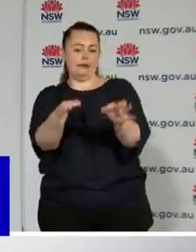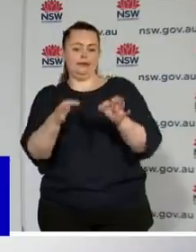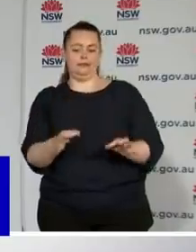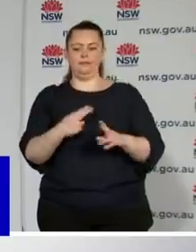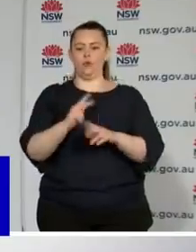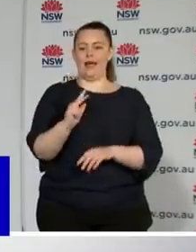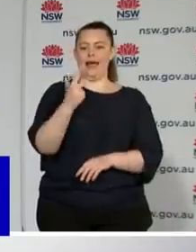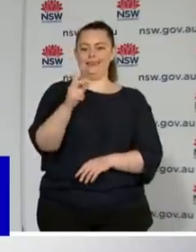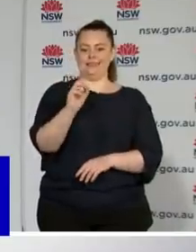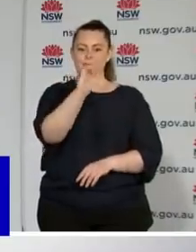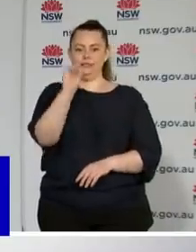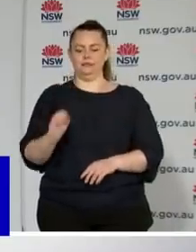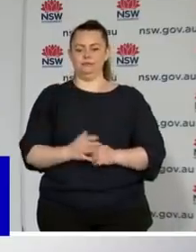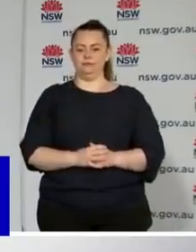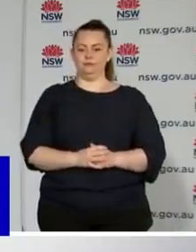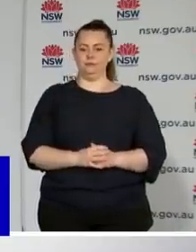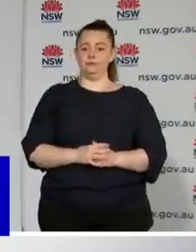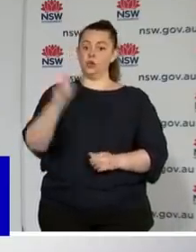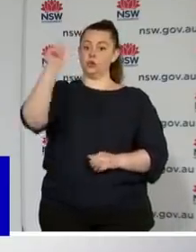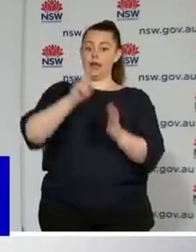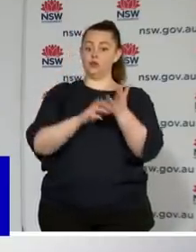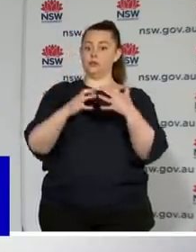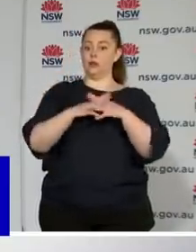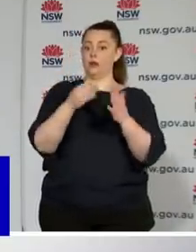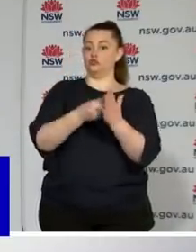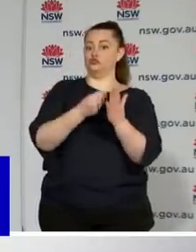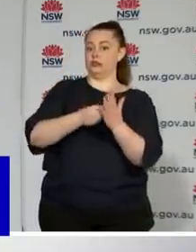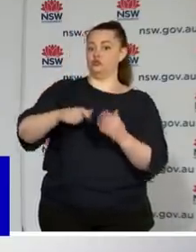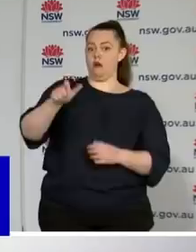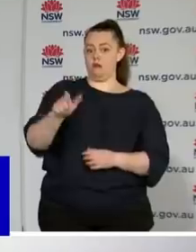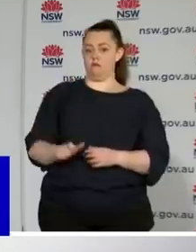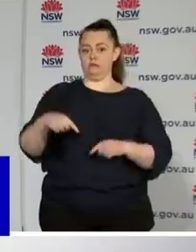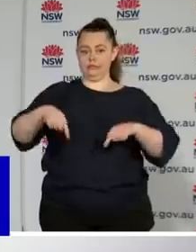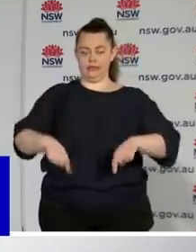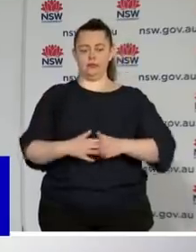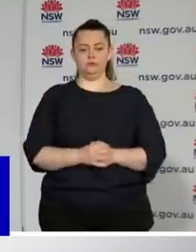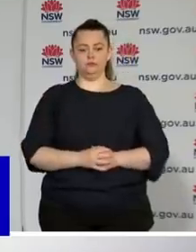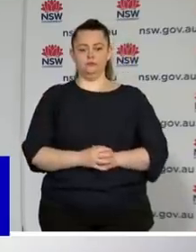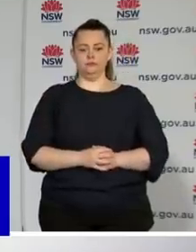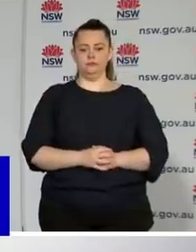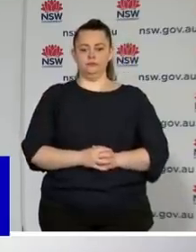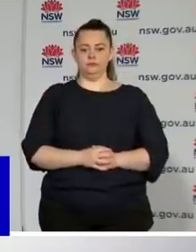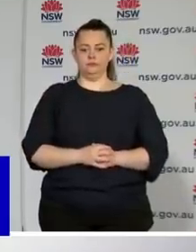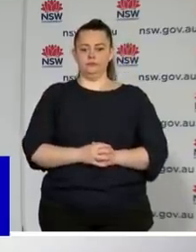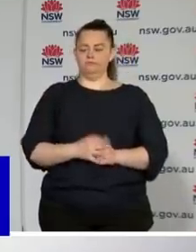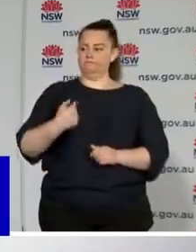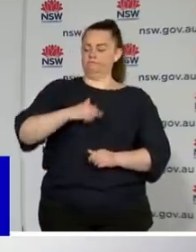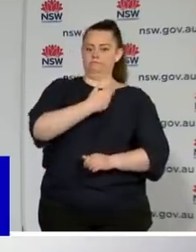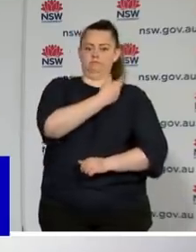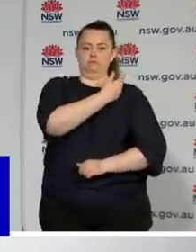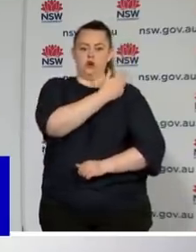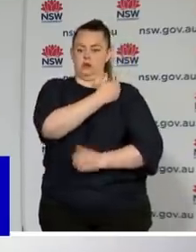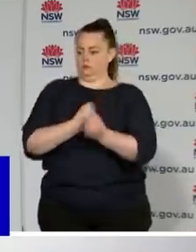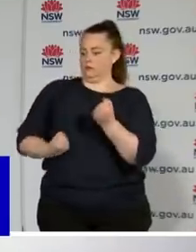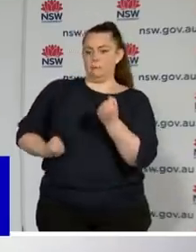to have the New South Wales Treasurer here with us. The New South Wales government takes enormous pride in supporting our business community during what has been